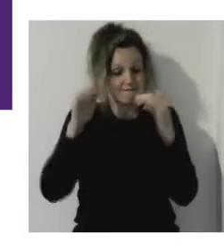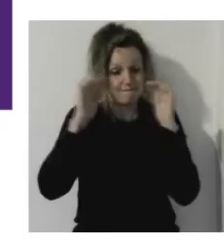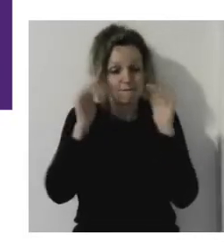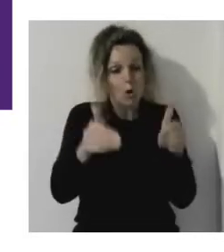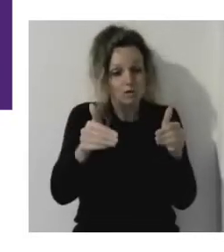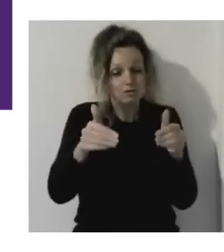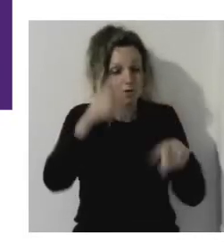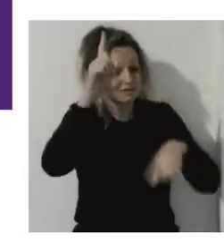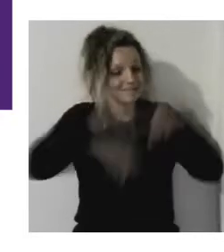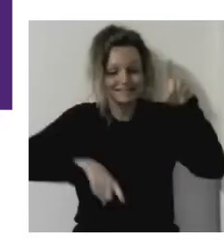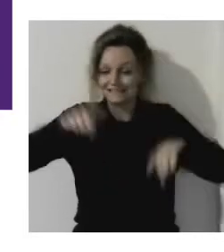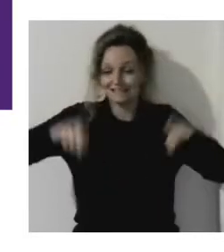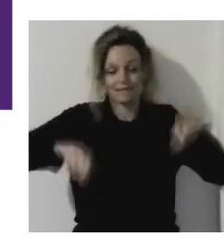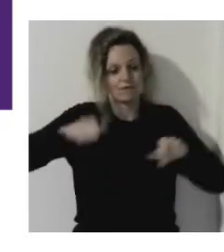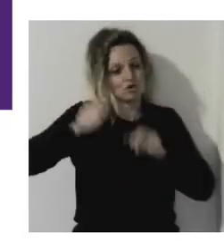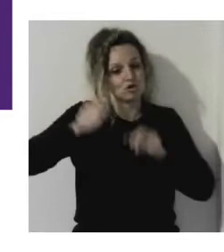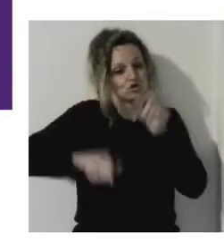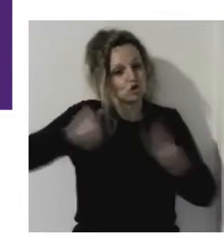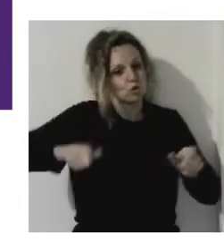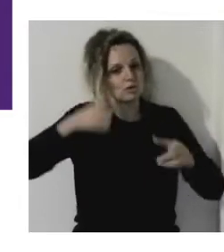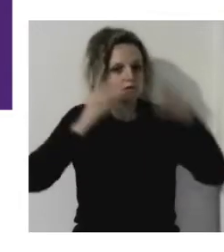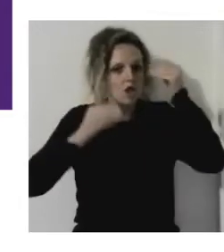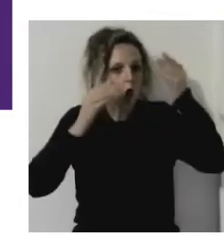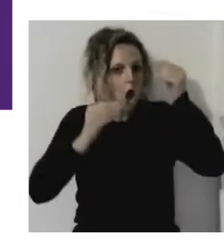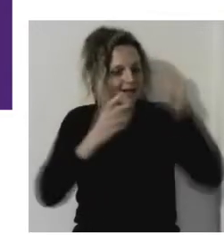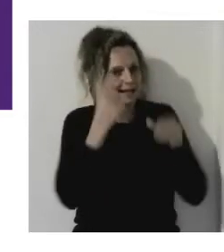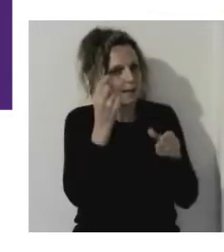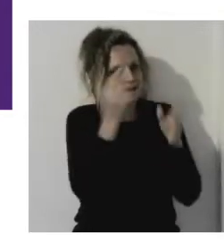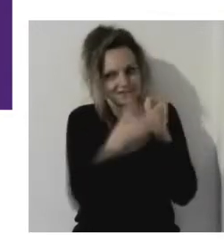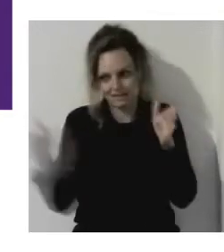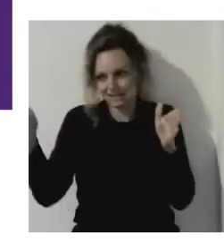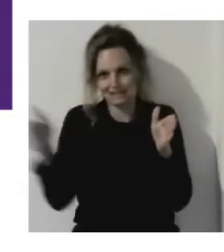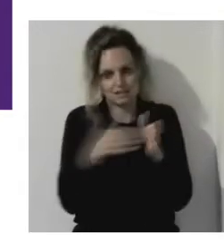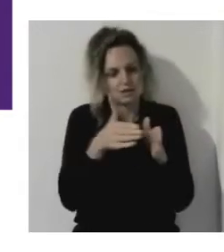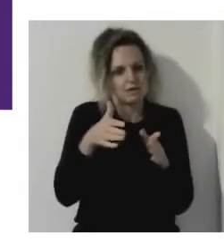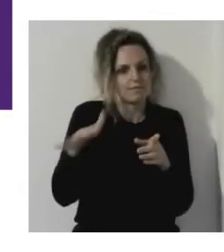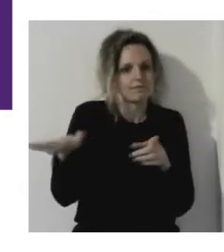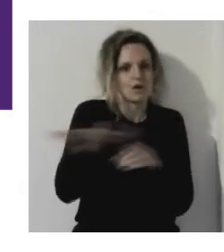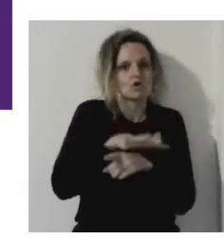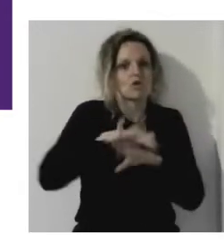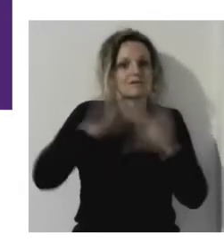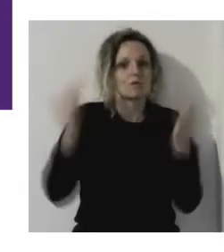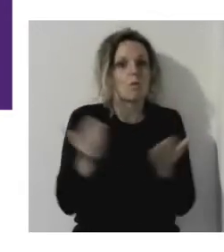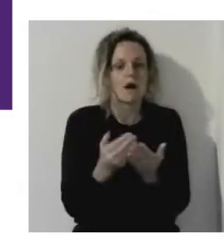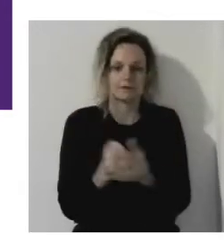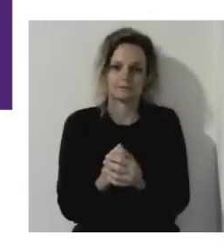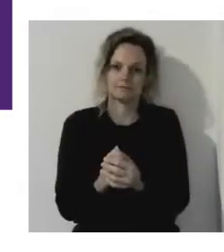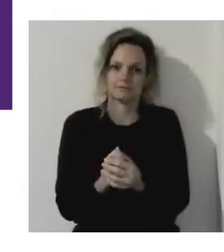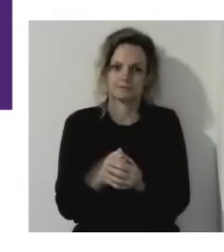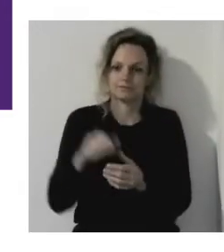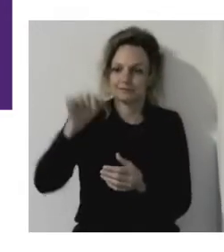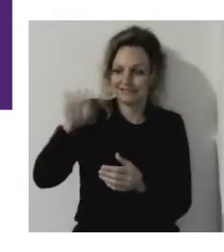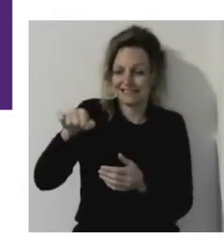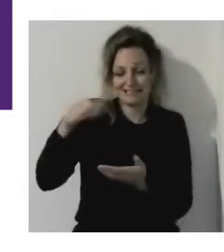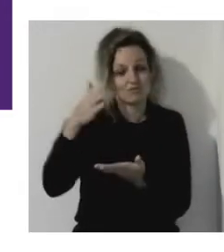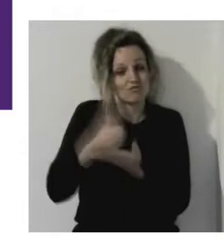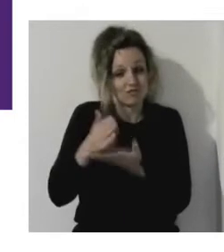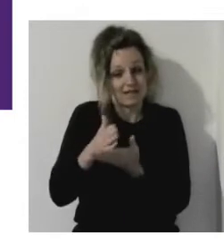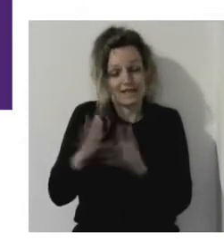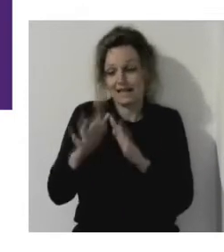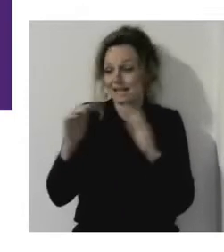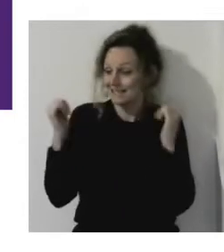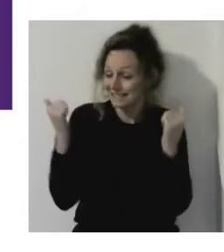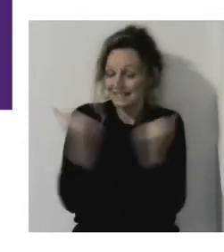of Kahoot is, you know, it's a team. It really is a team effort. And the name of Kahoot actually means to do something in a naughty way.